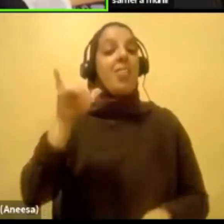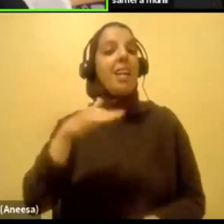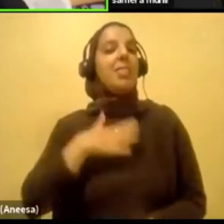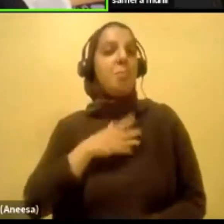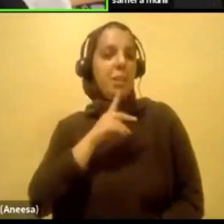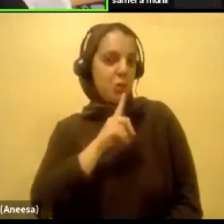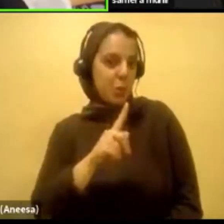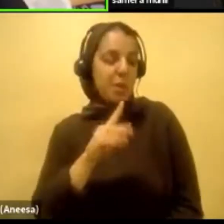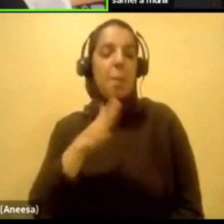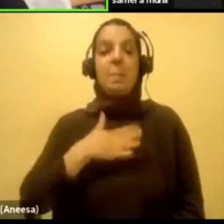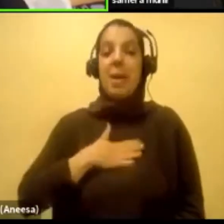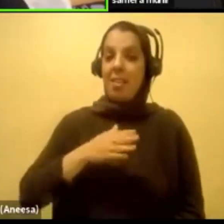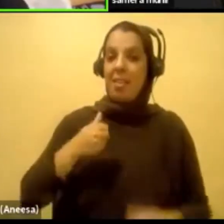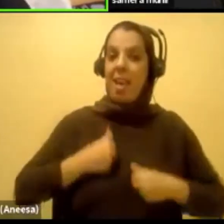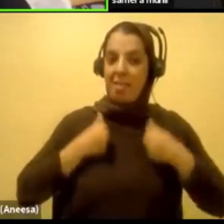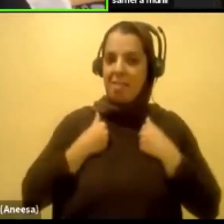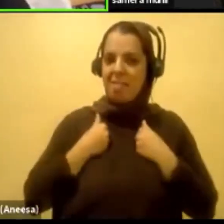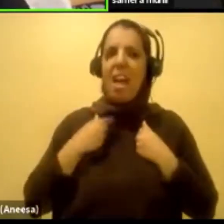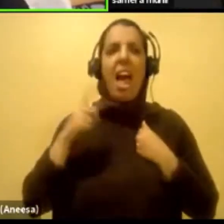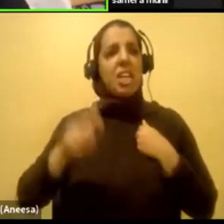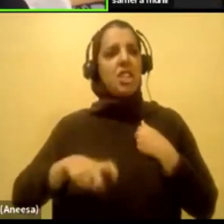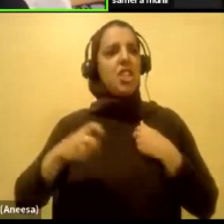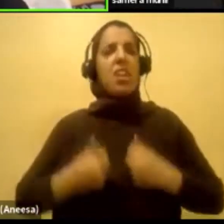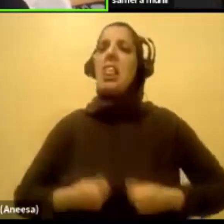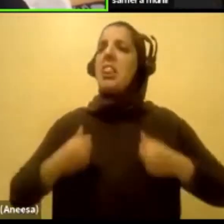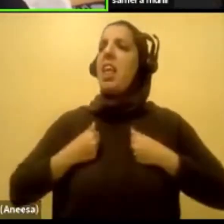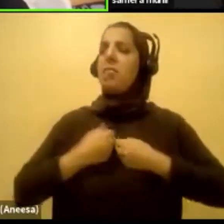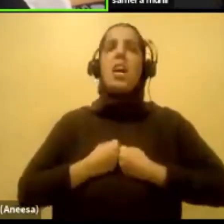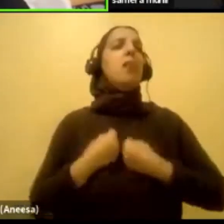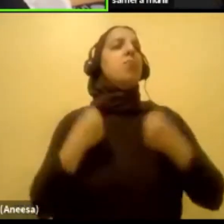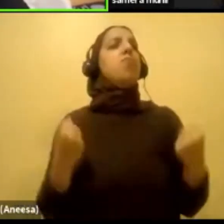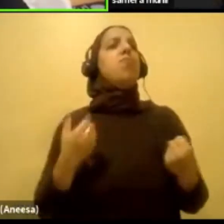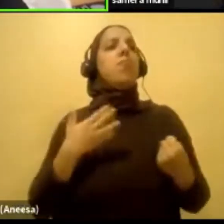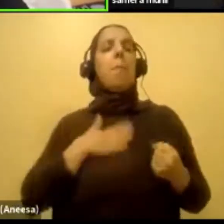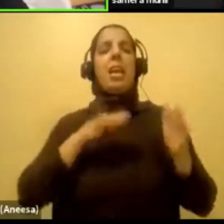express all of my identities in whichever way I feel is best fit.